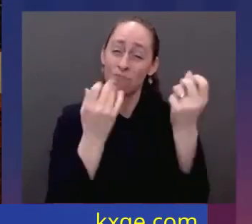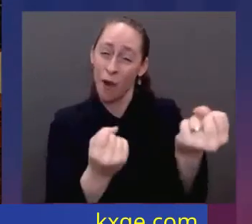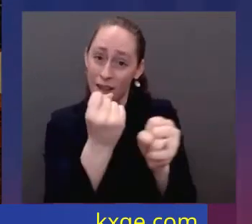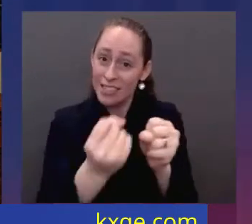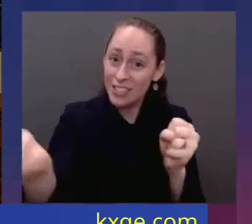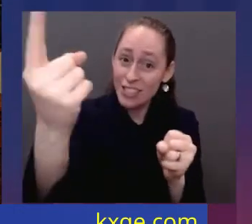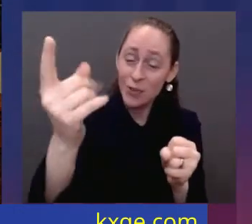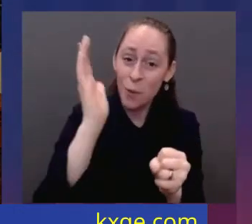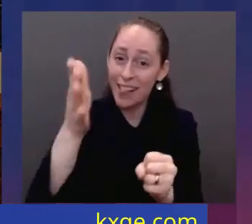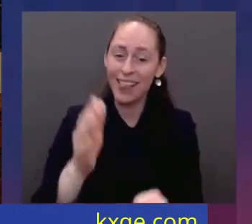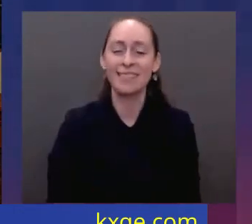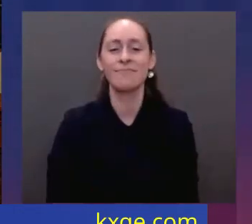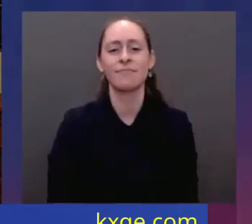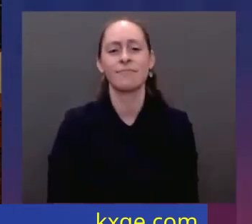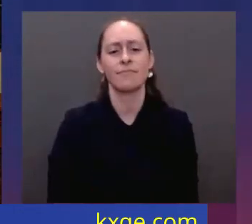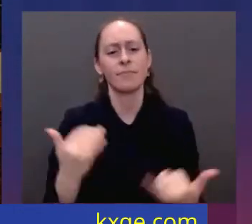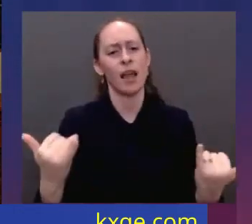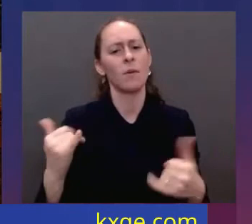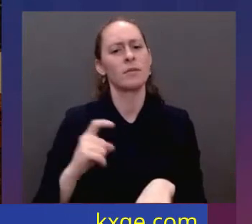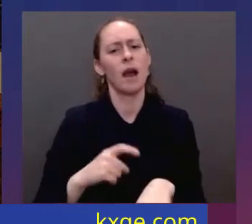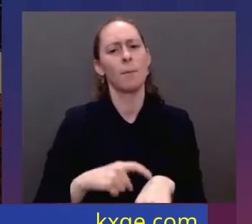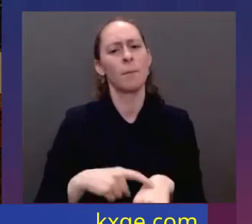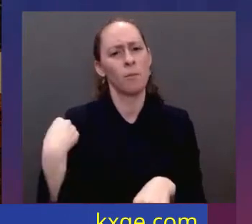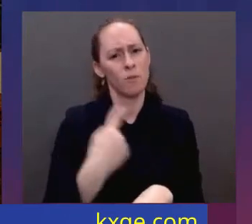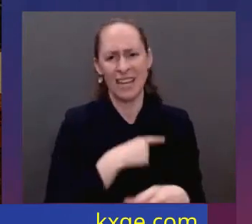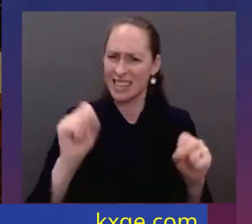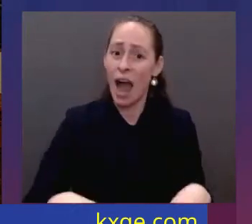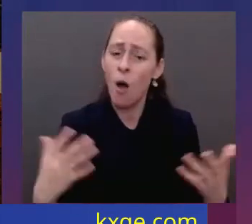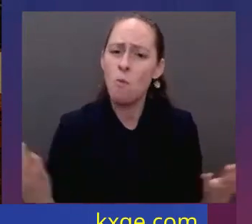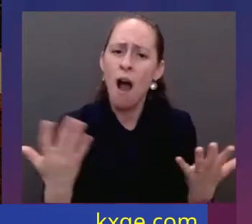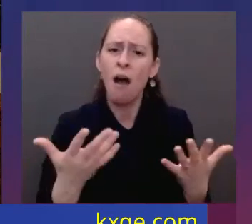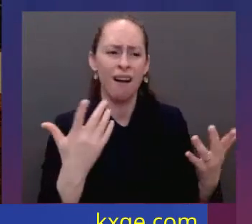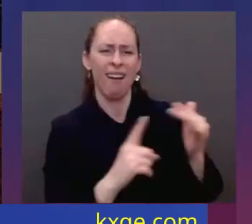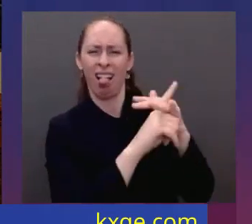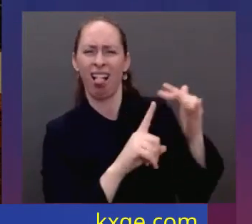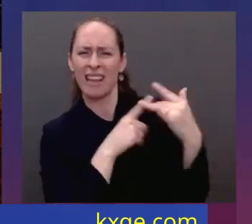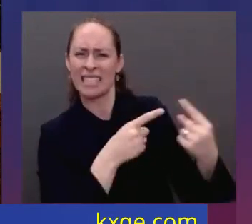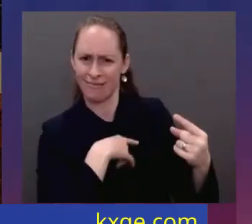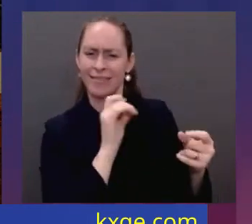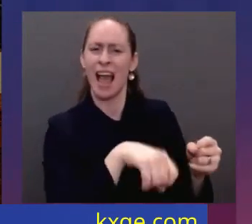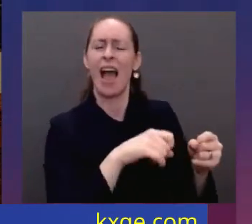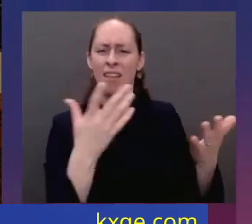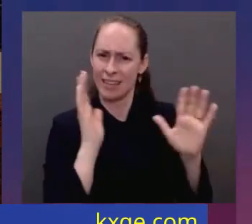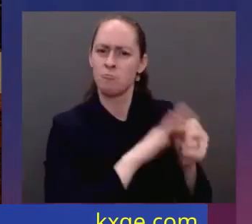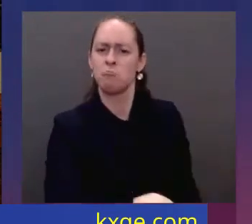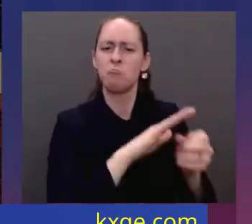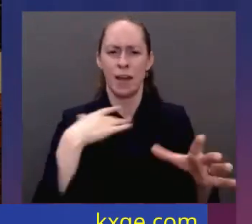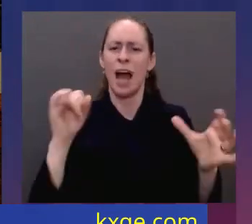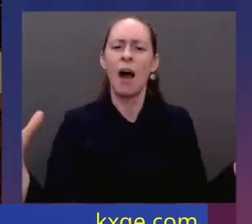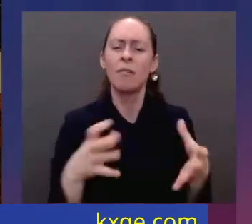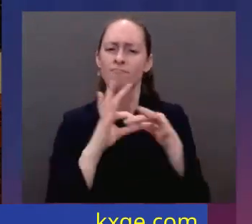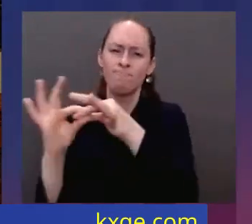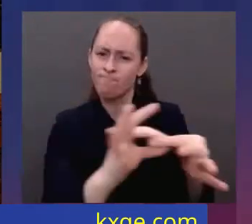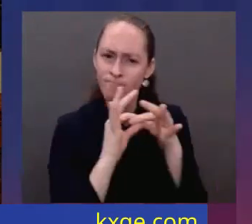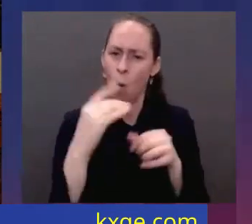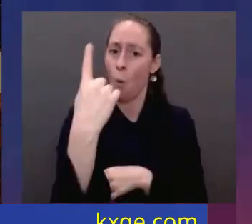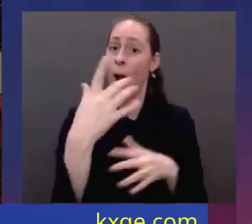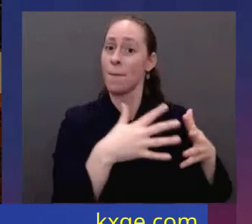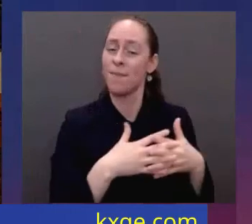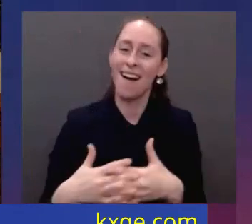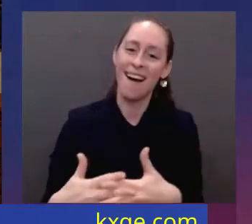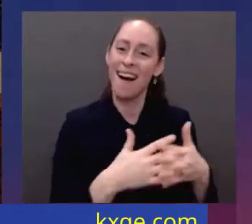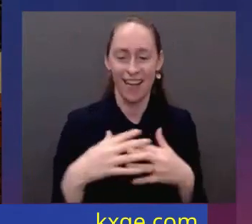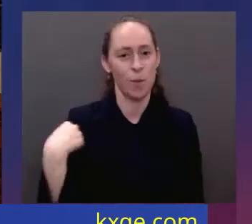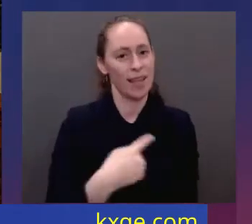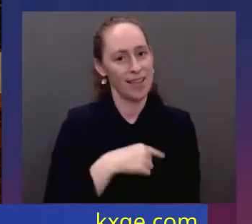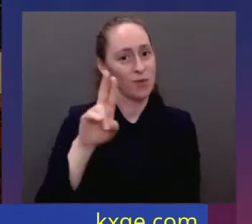to meet and overcome the challenges of our time. And we will, as one people, one America, the United States of America. you. God bless you all.